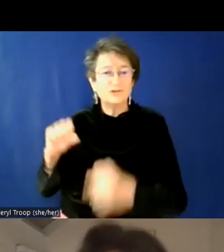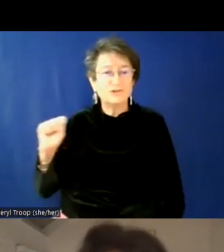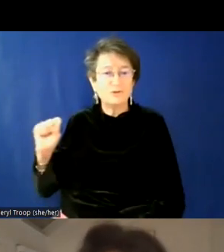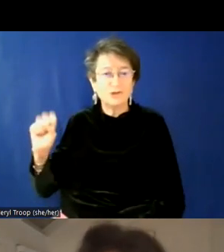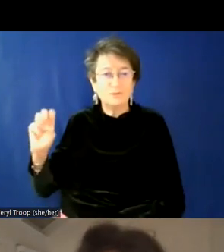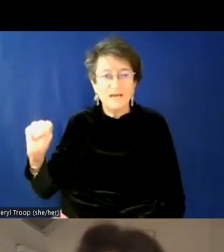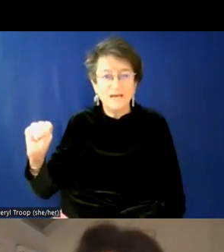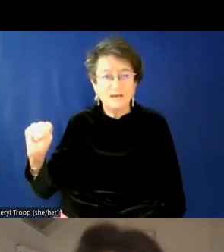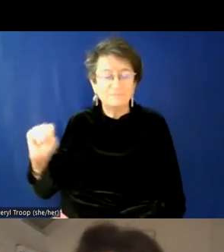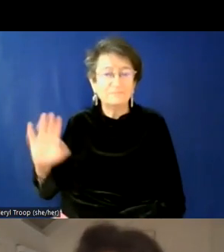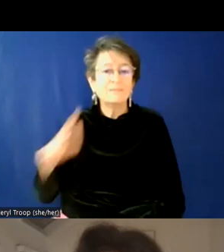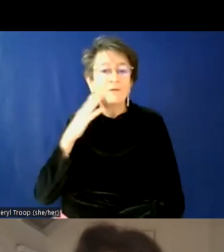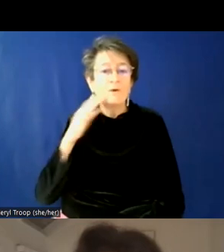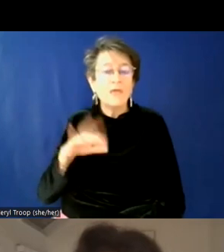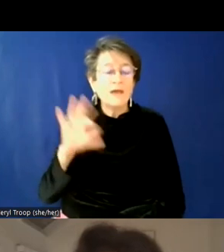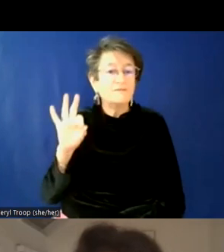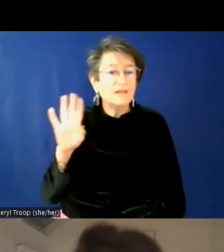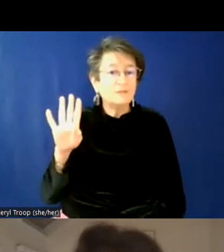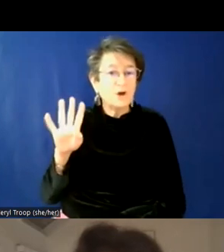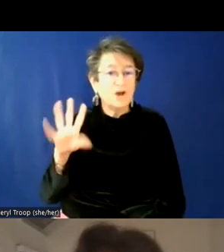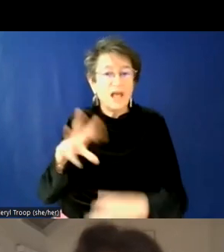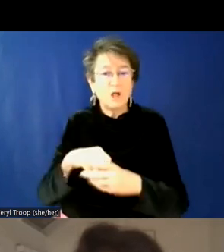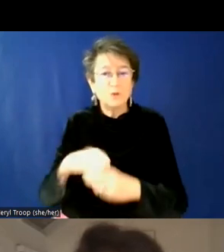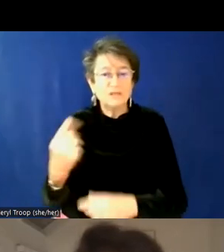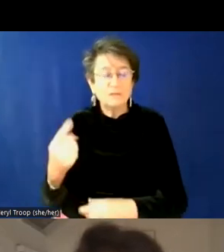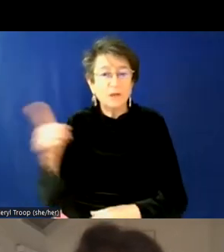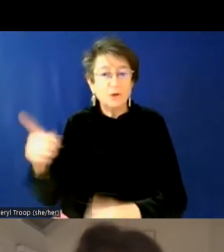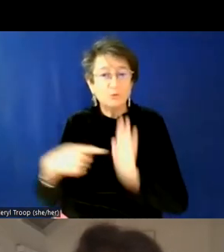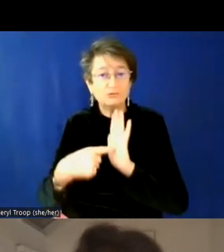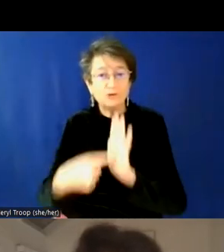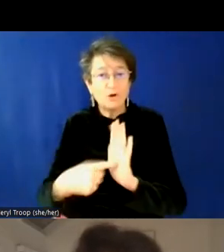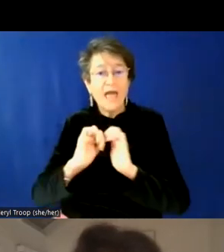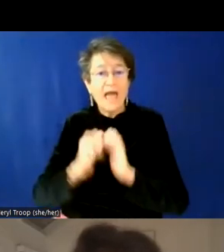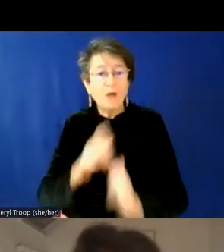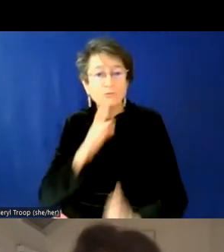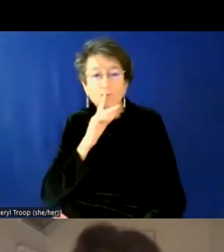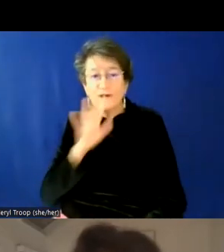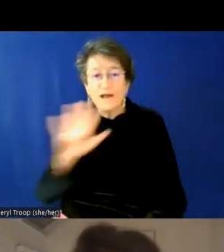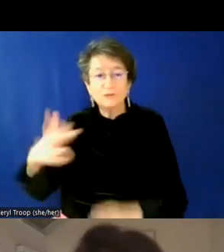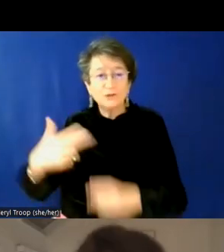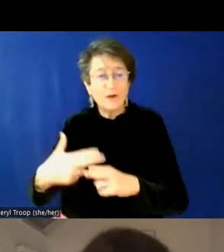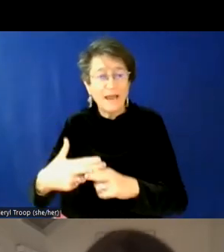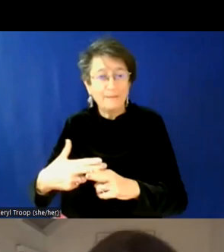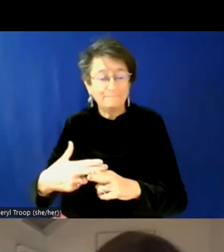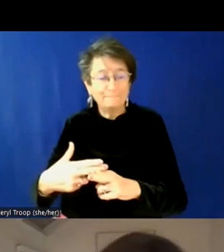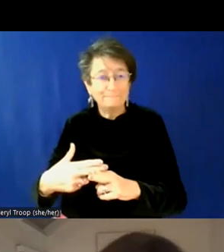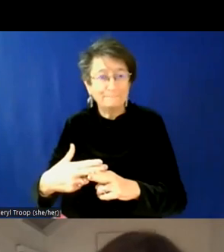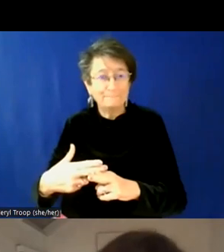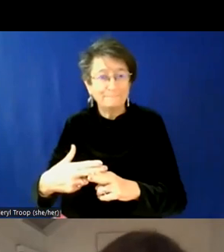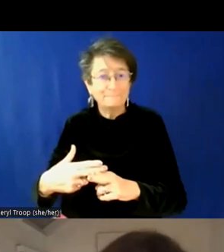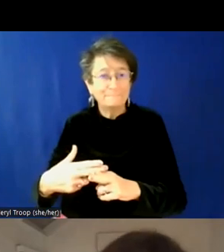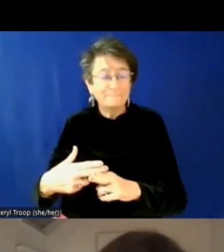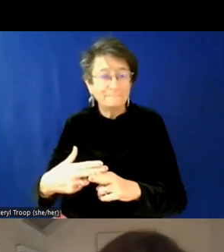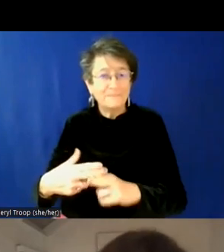has incorporated this little sort of element where you can sort of indicate how to pronounce one's name phonetically. Um, and I think that's